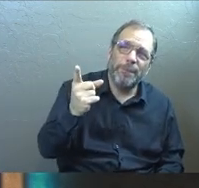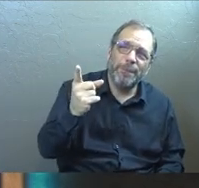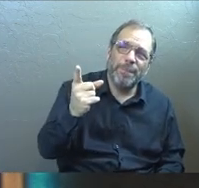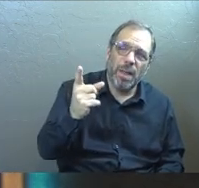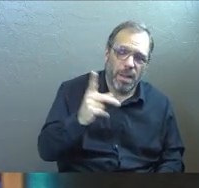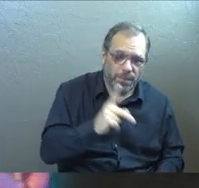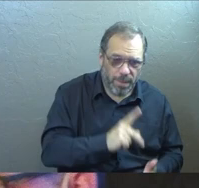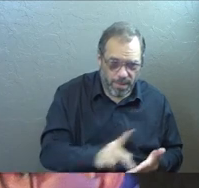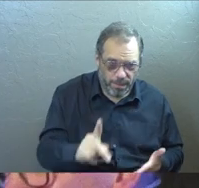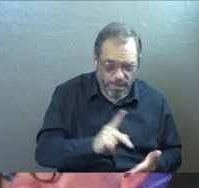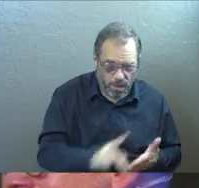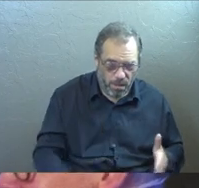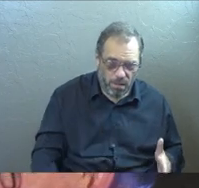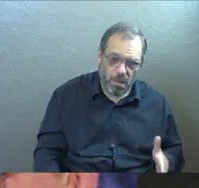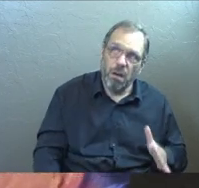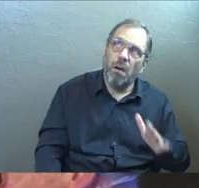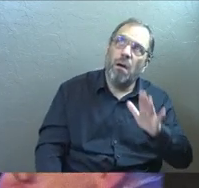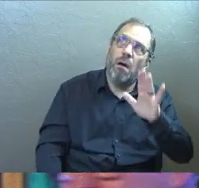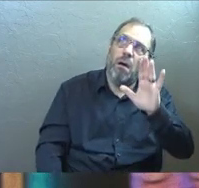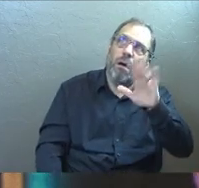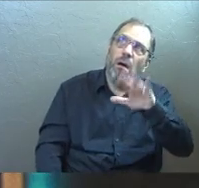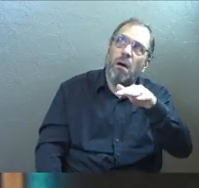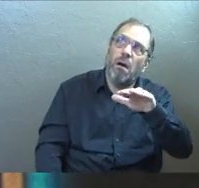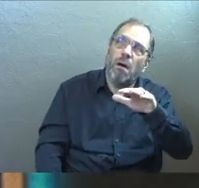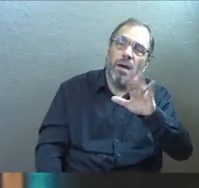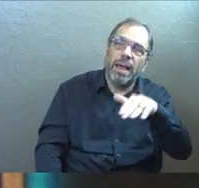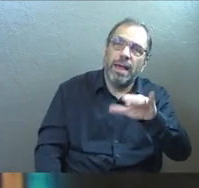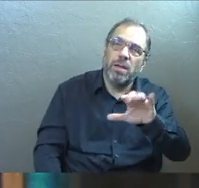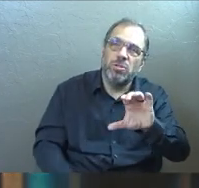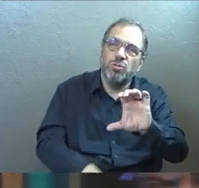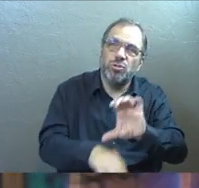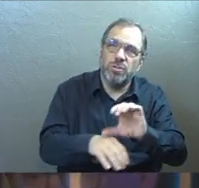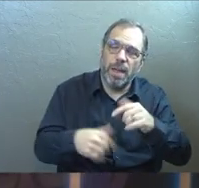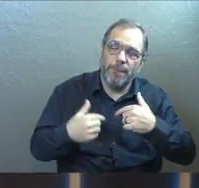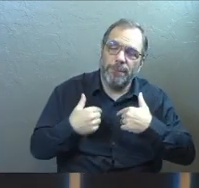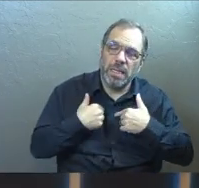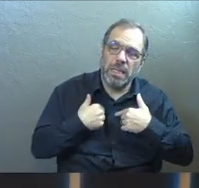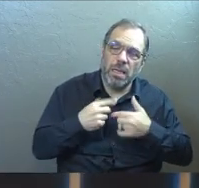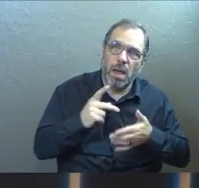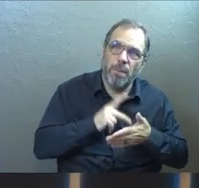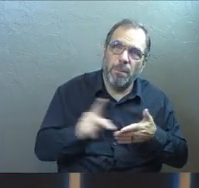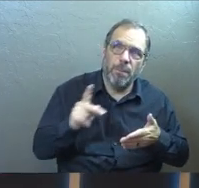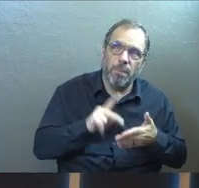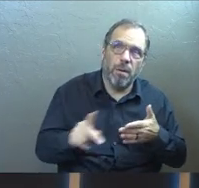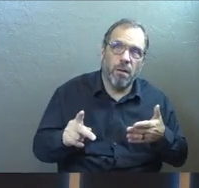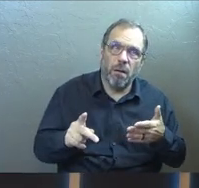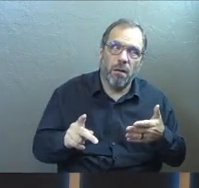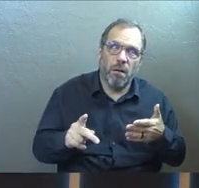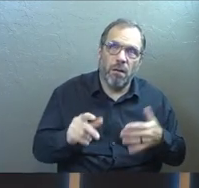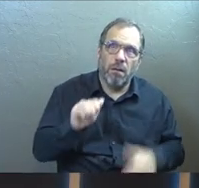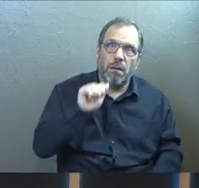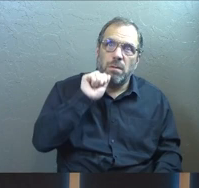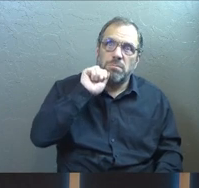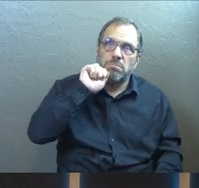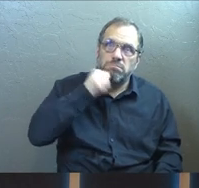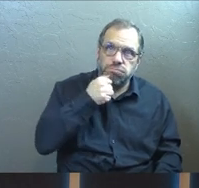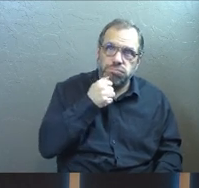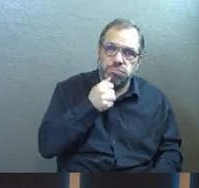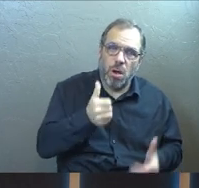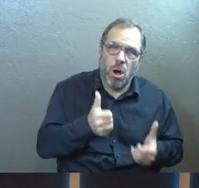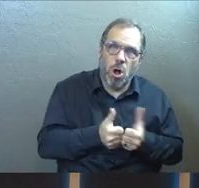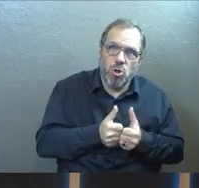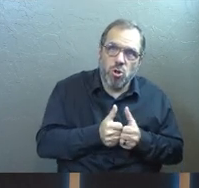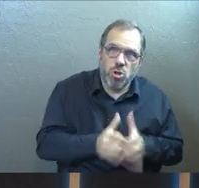But Paul stands there and he says, listen to me, church. I, the apostle Paul have actually suffered the